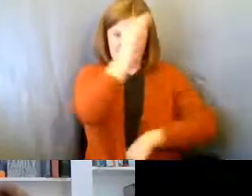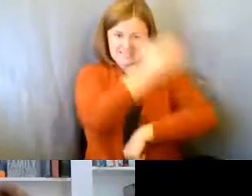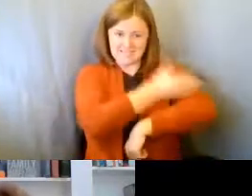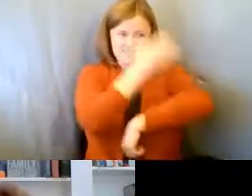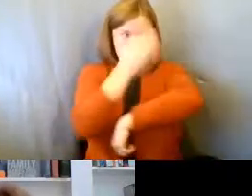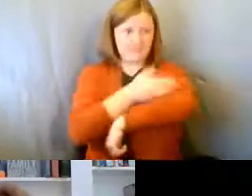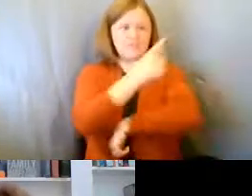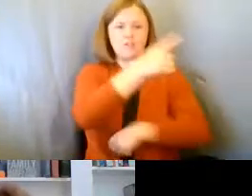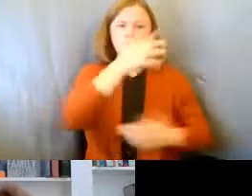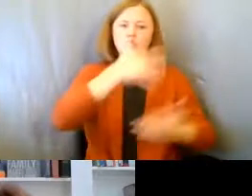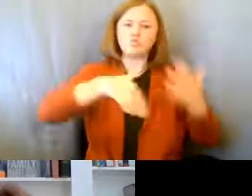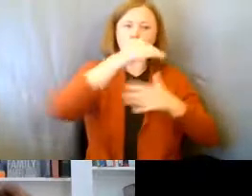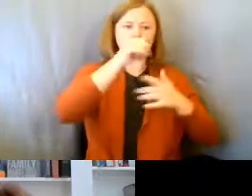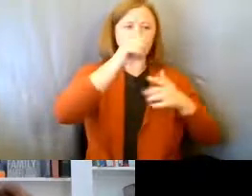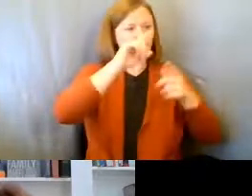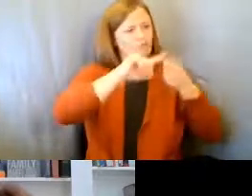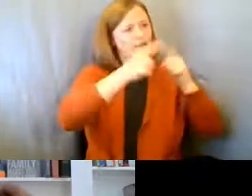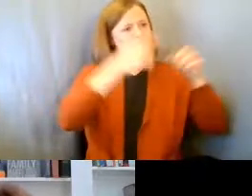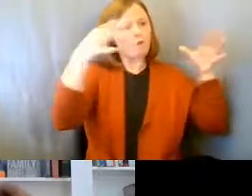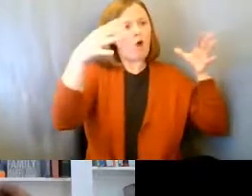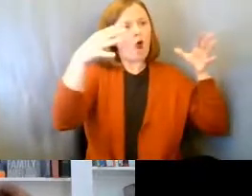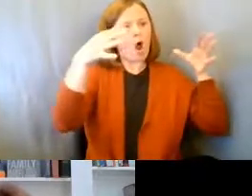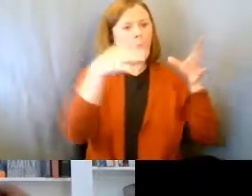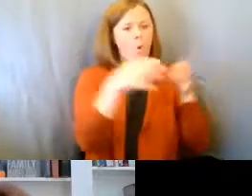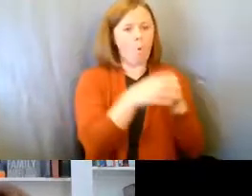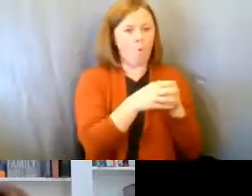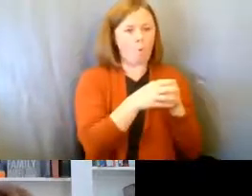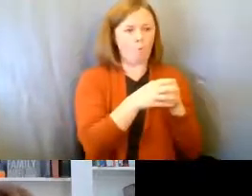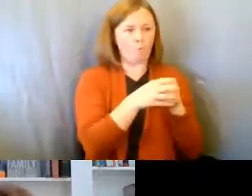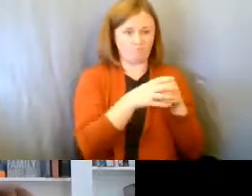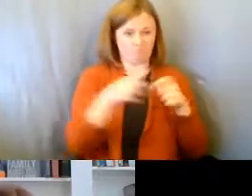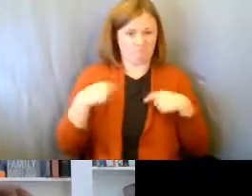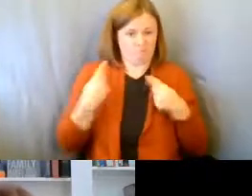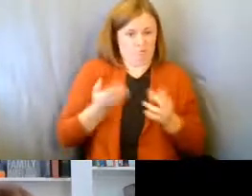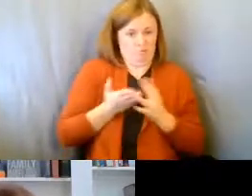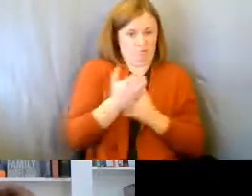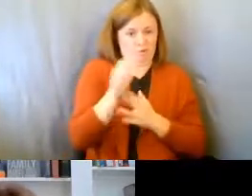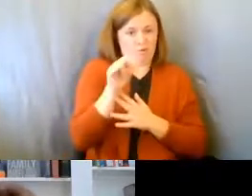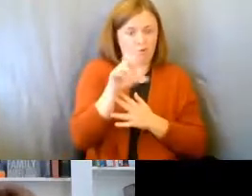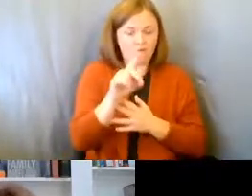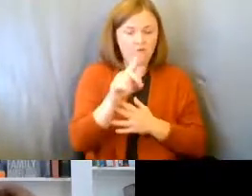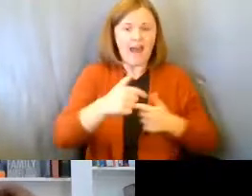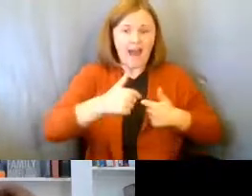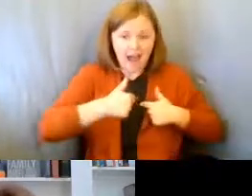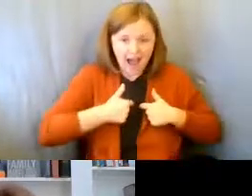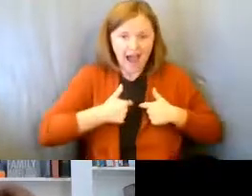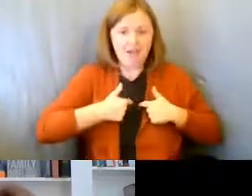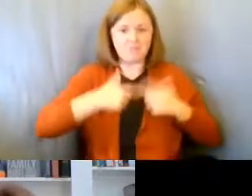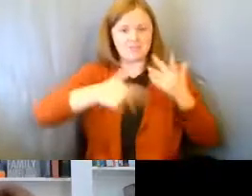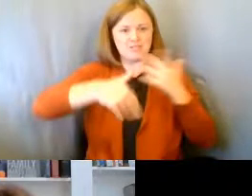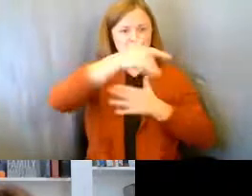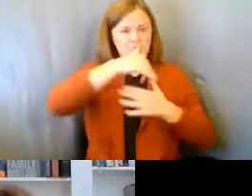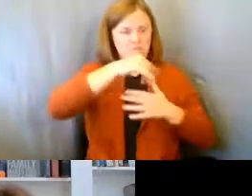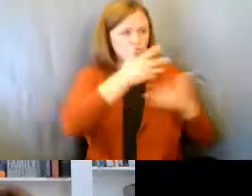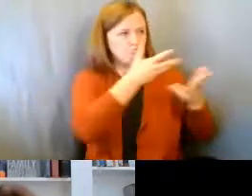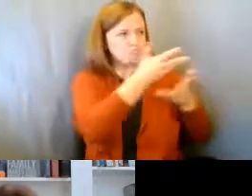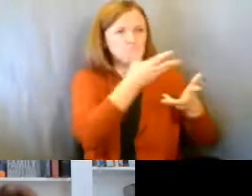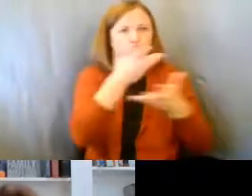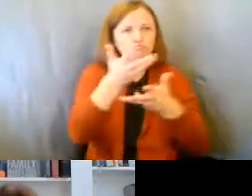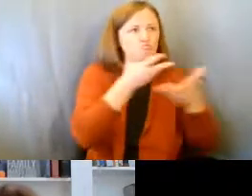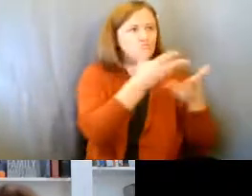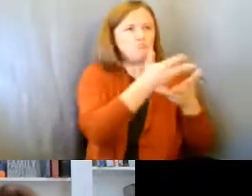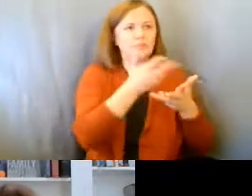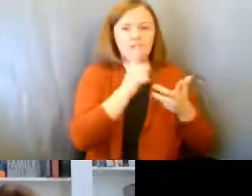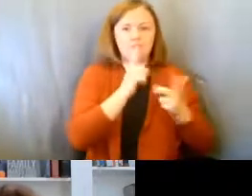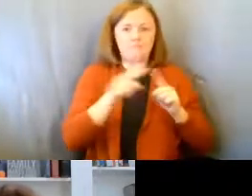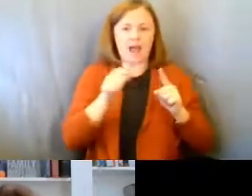social circles had shrunk quite a bit during COVID and that I had become the center of those social circles, that I no